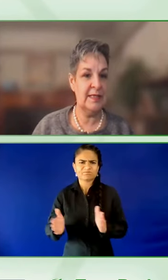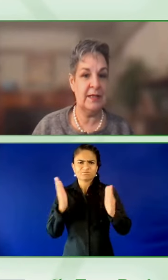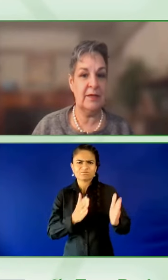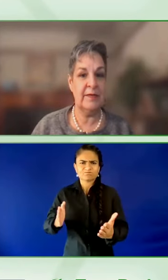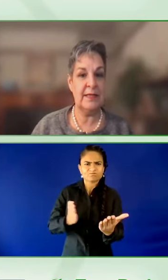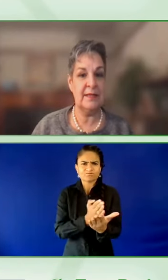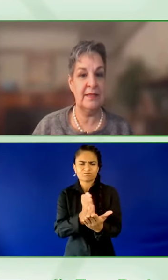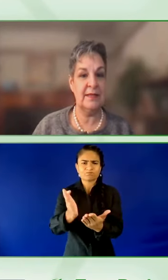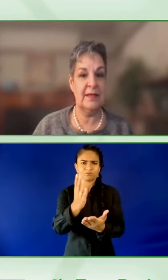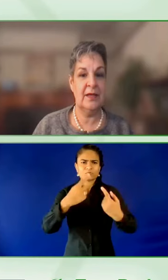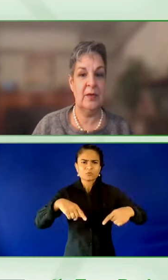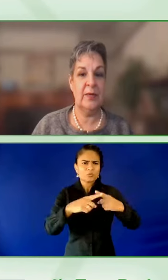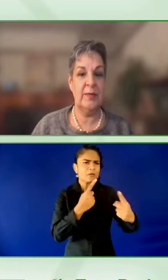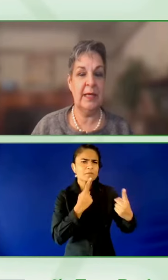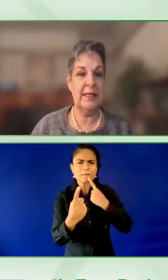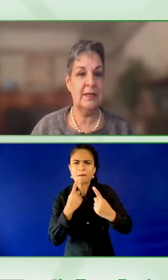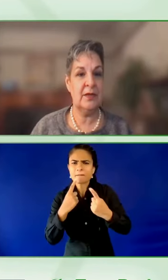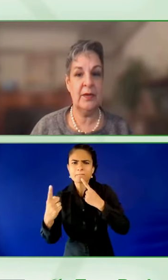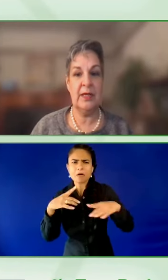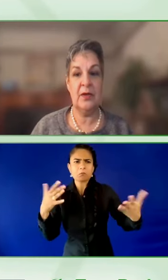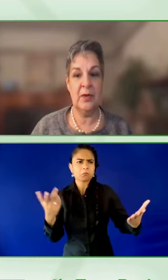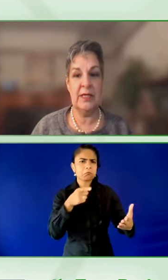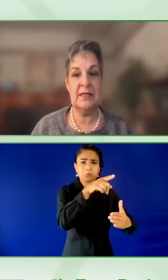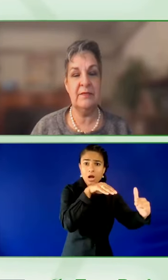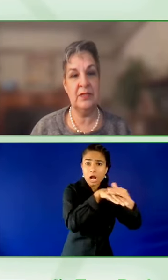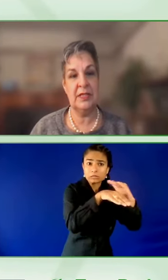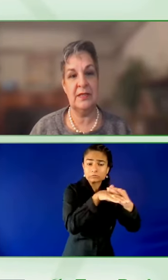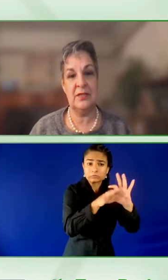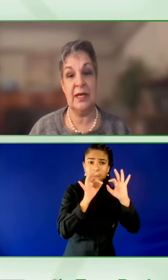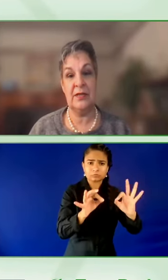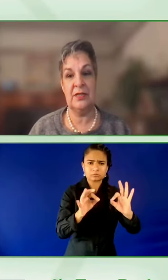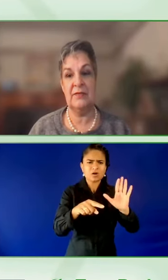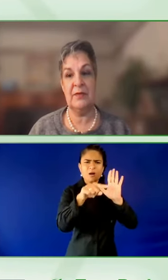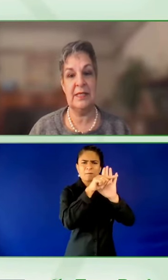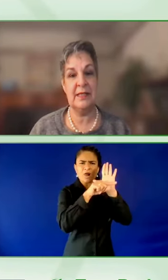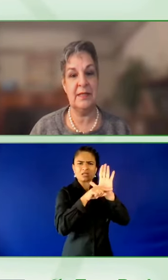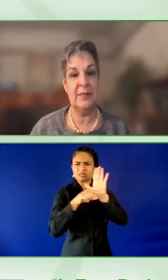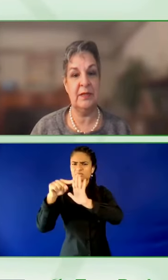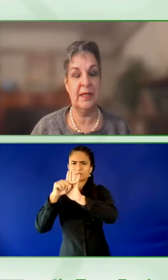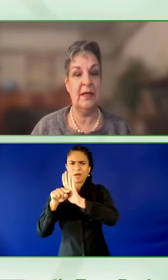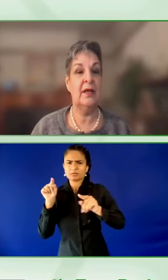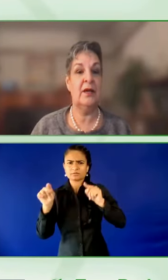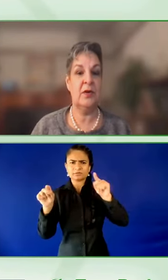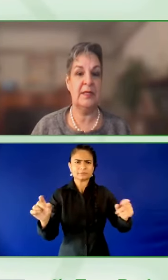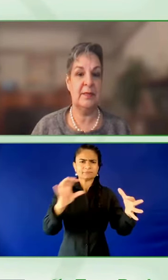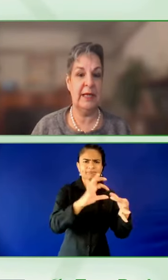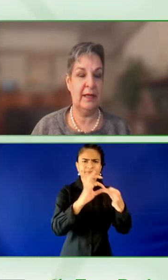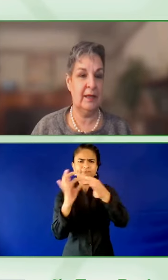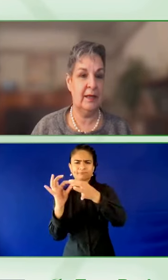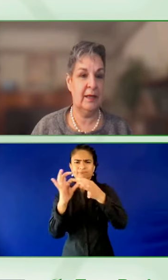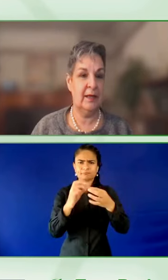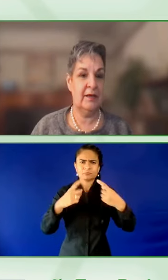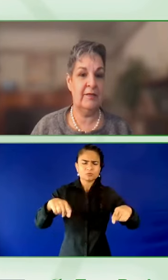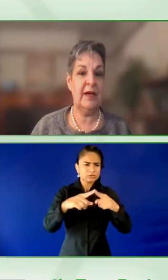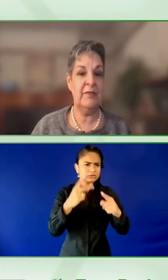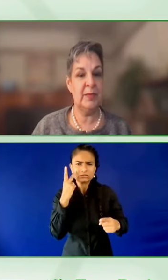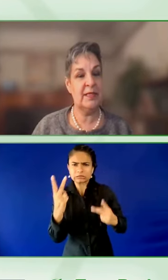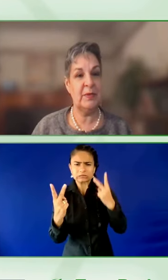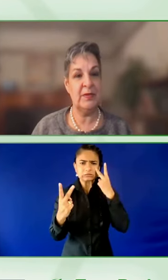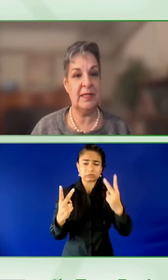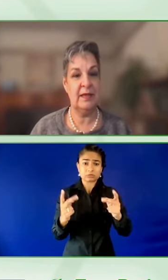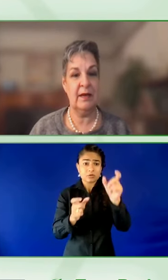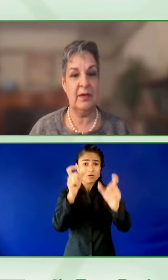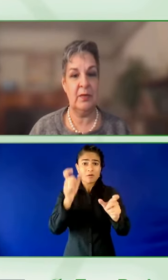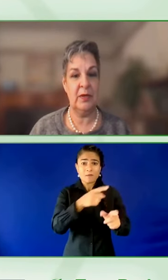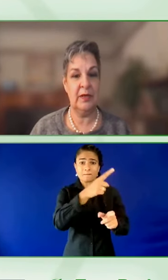accessibility center of excellence with a mandate to create a cohesive vision and strategy for accessibility across the bank. Five